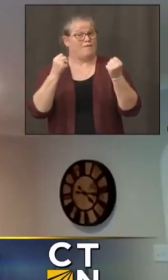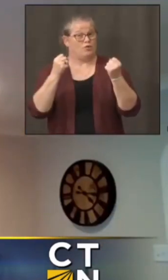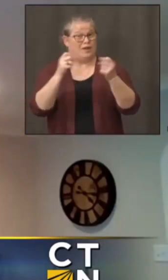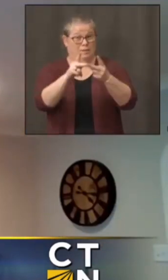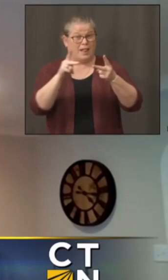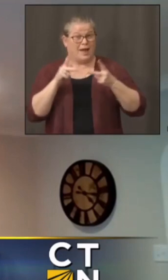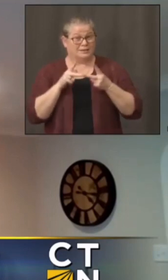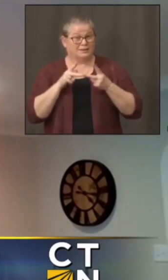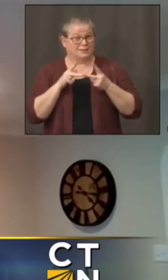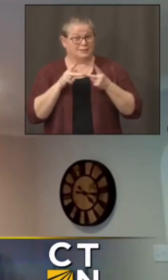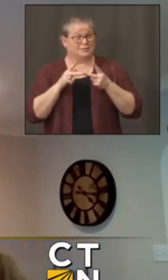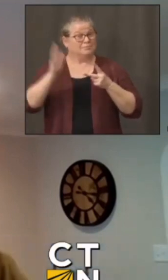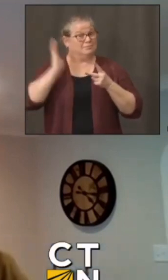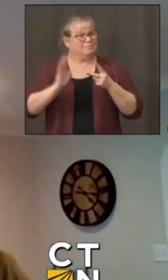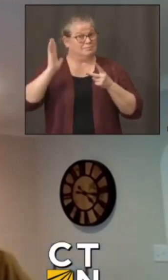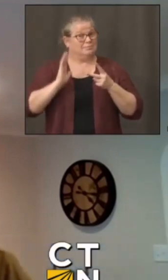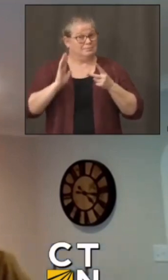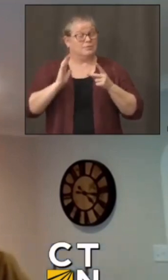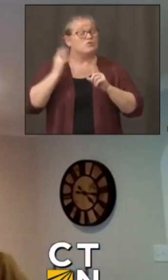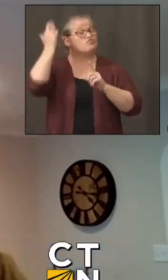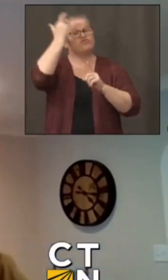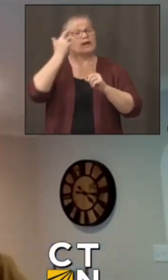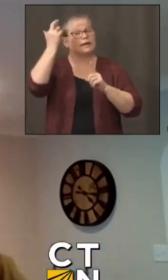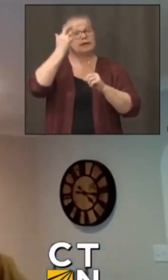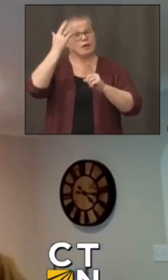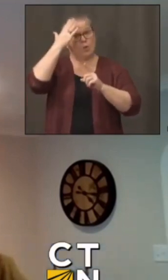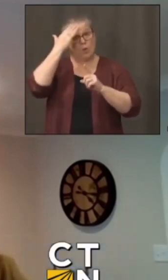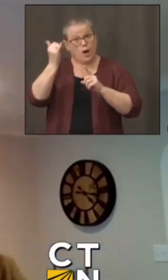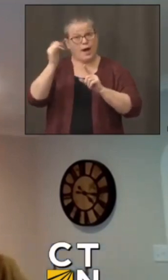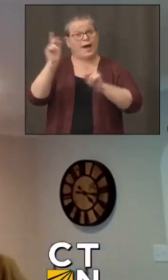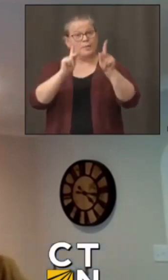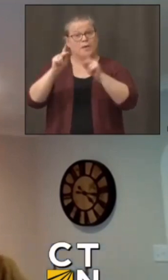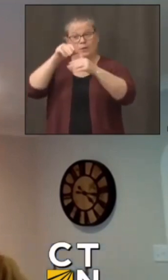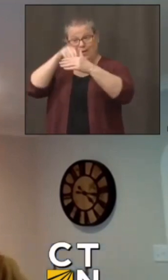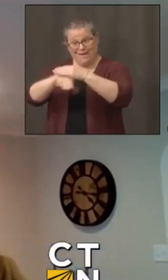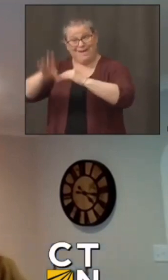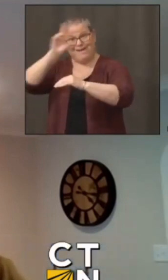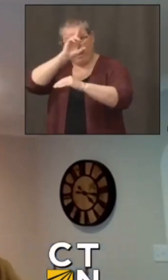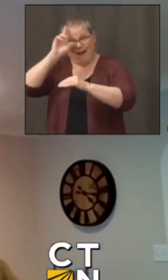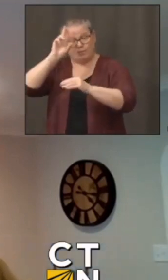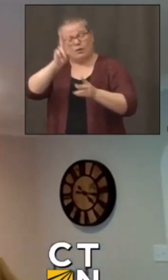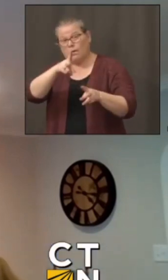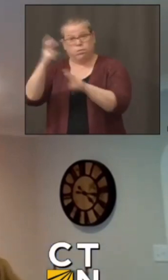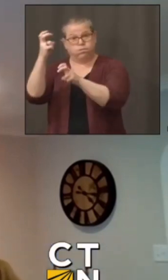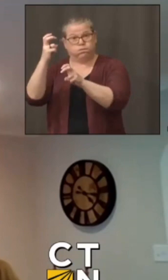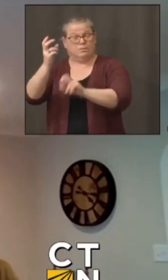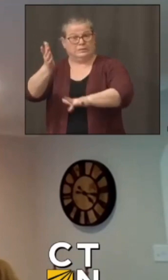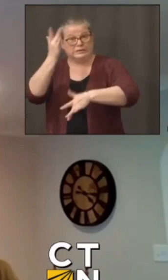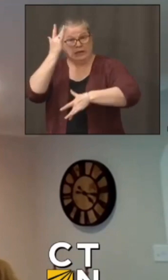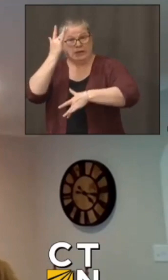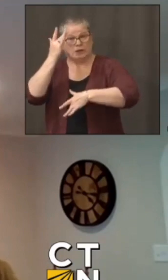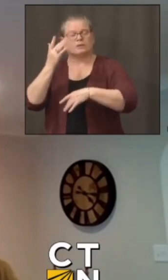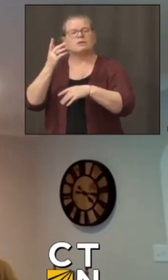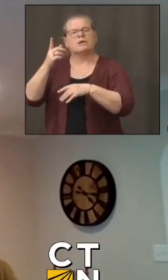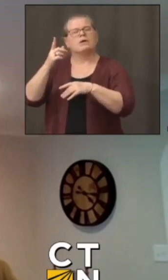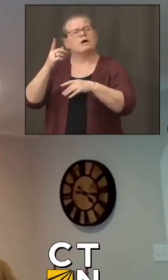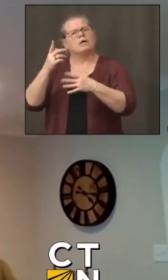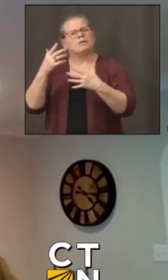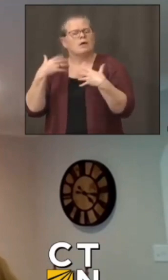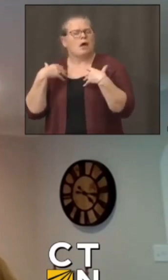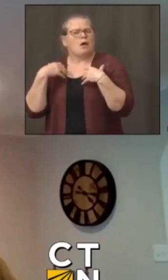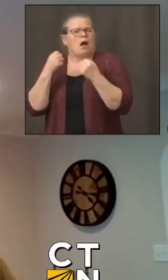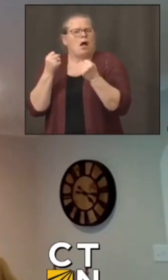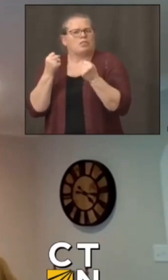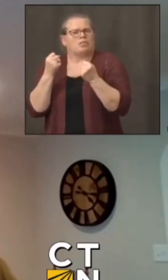of that was to allow people to be discharged from the hospital who needed to go um to have some